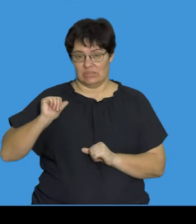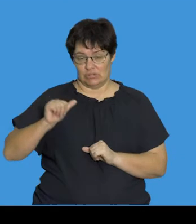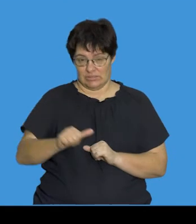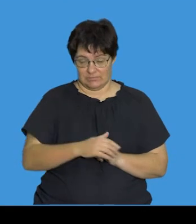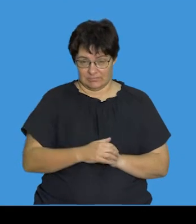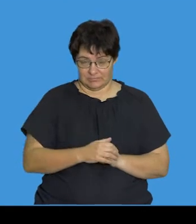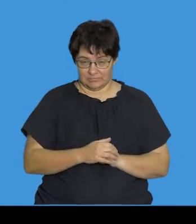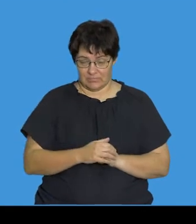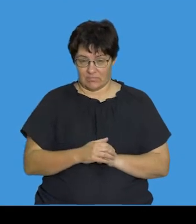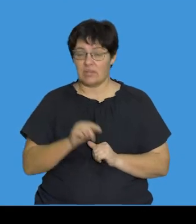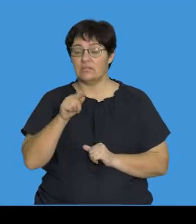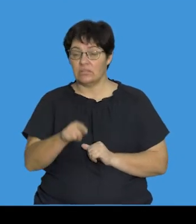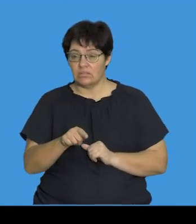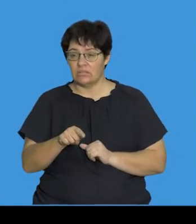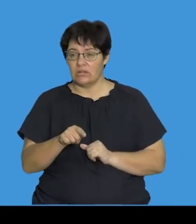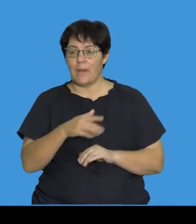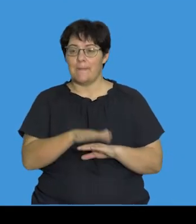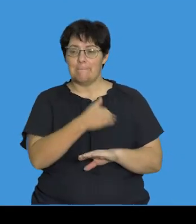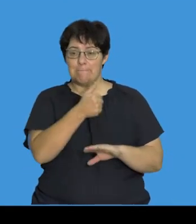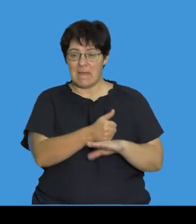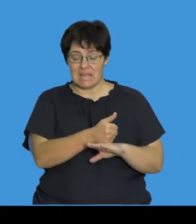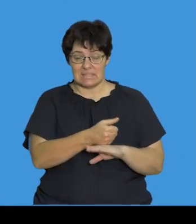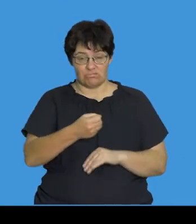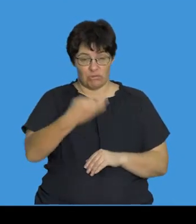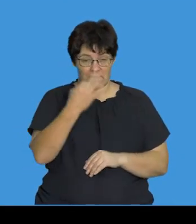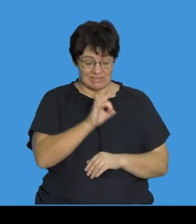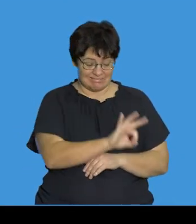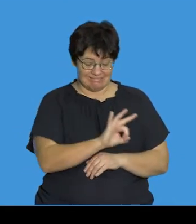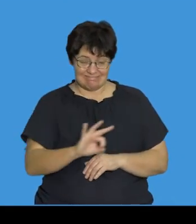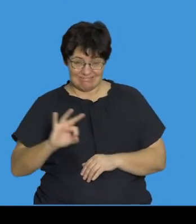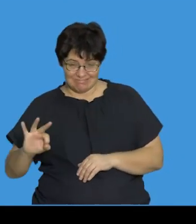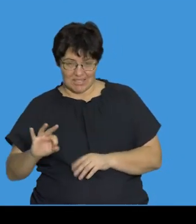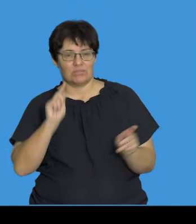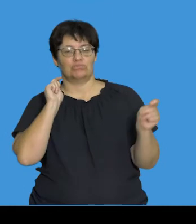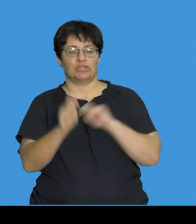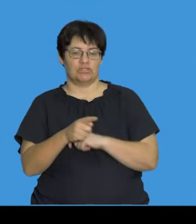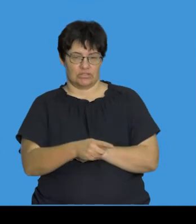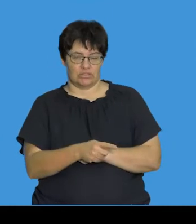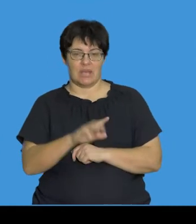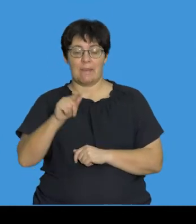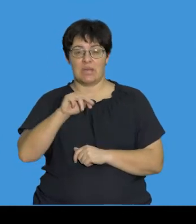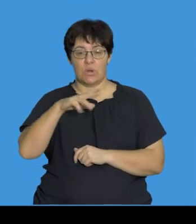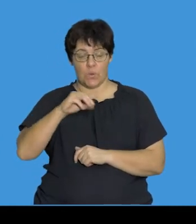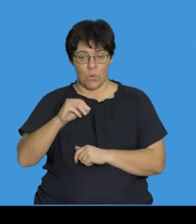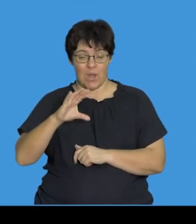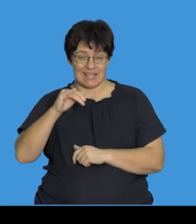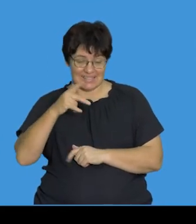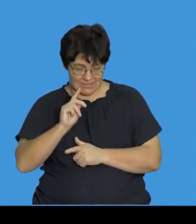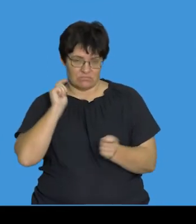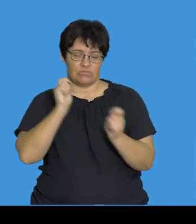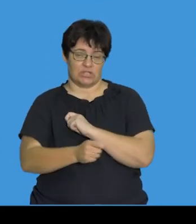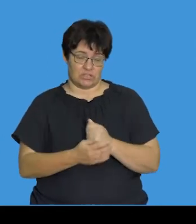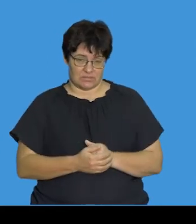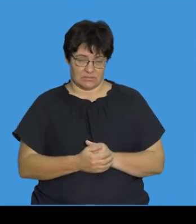insertion, we find that all the base triplets are altered, and consequently, the amino acid sequence is changed. And if we